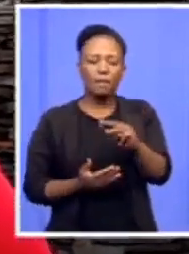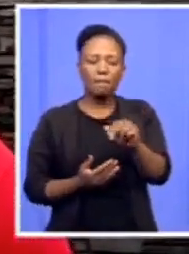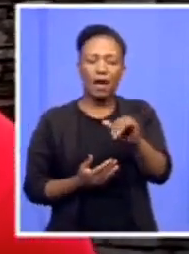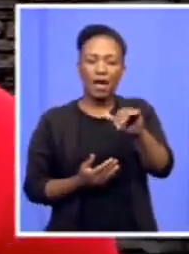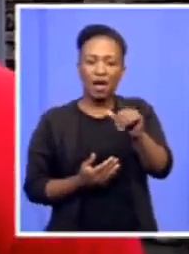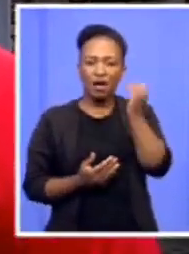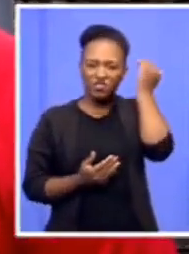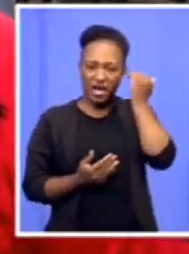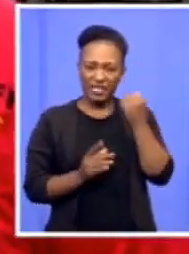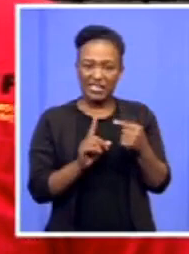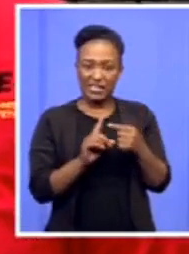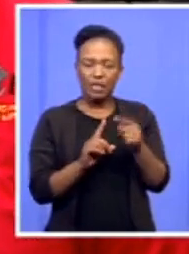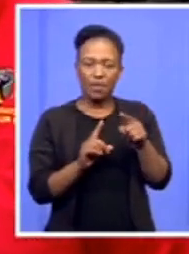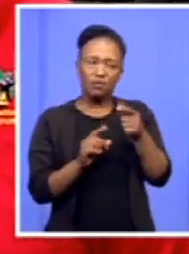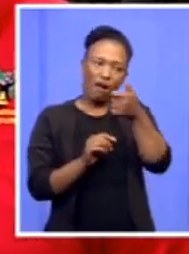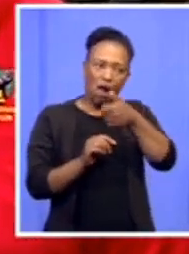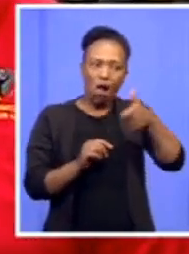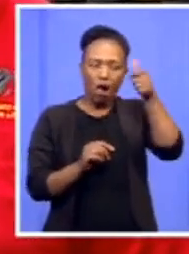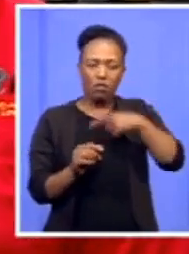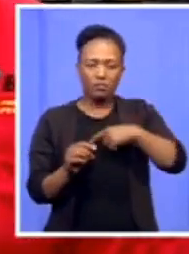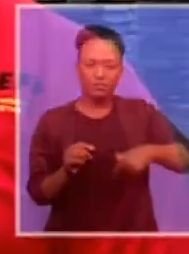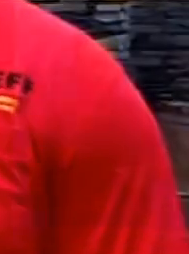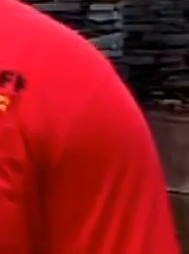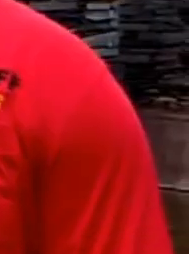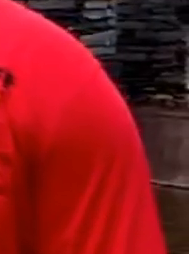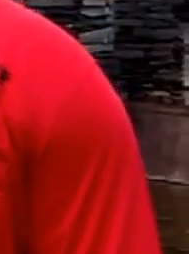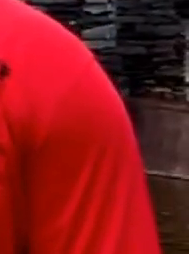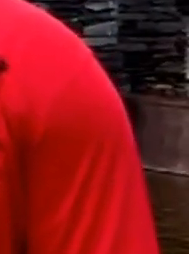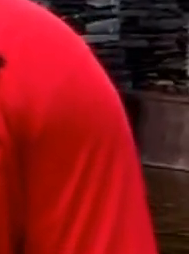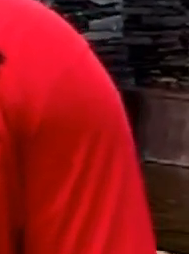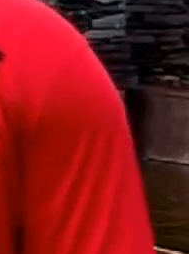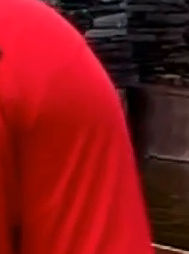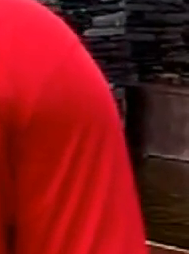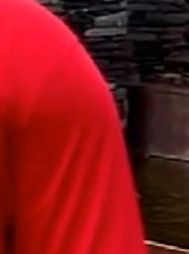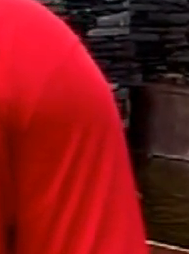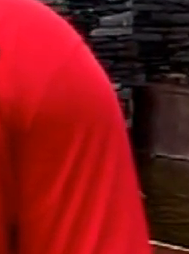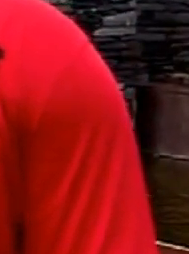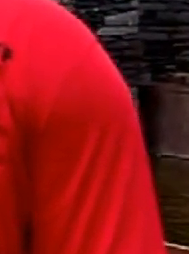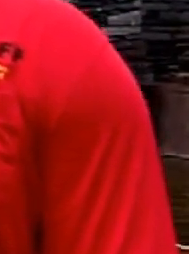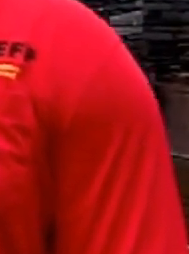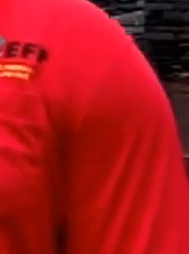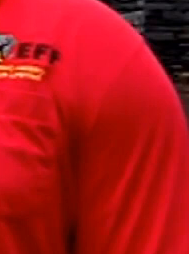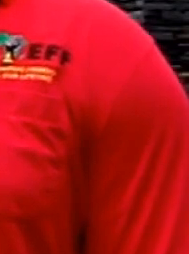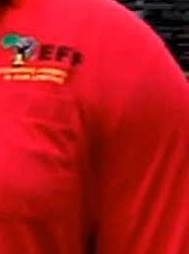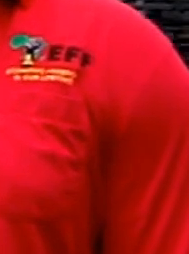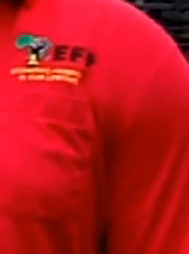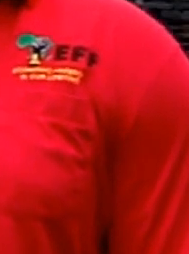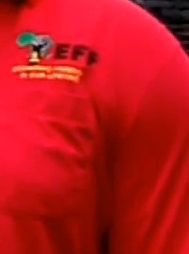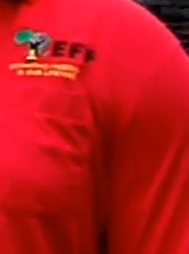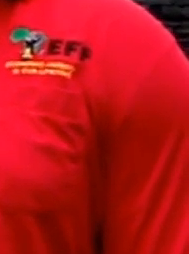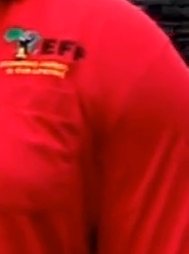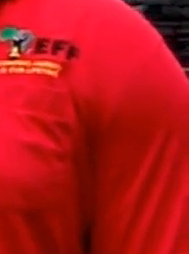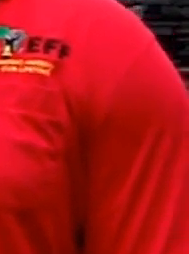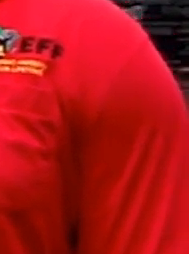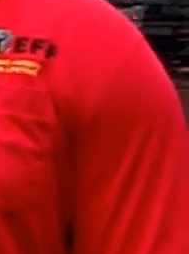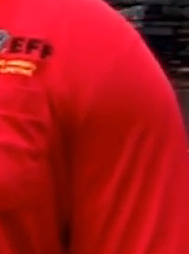members of the media on Thursday, the president had said that the prerogative actually lies with him. Although the JSC has actually chosen Justice Mayer,